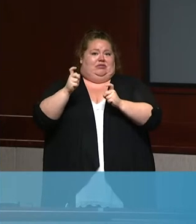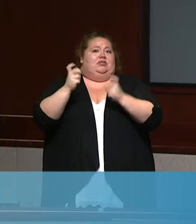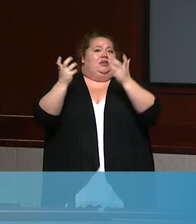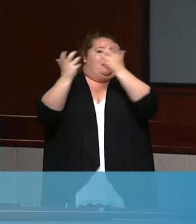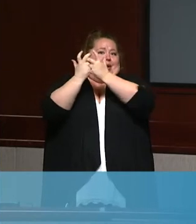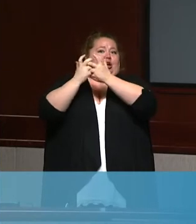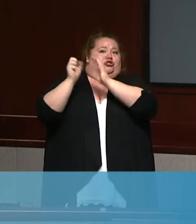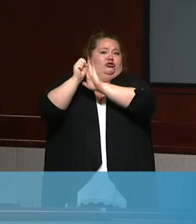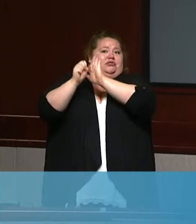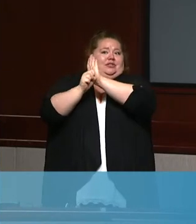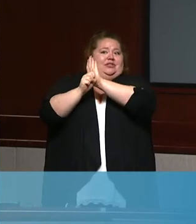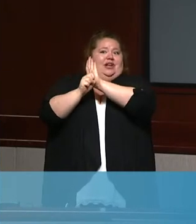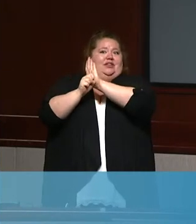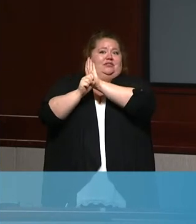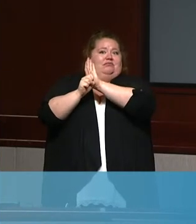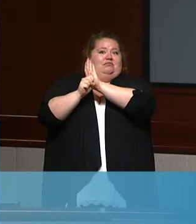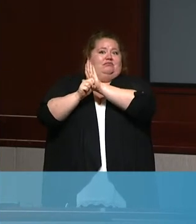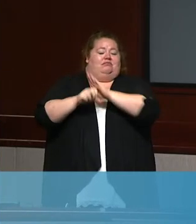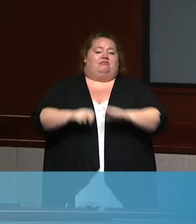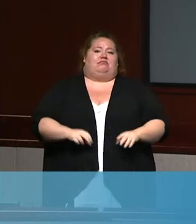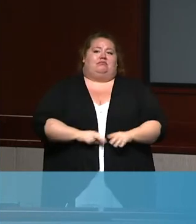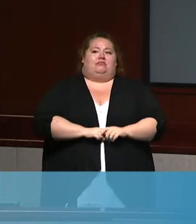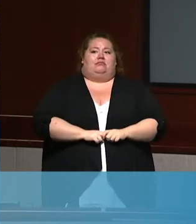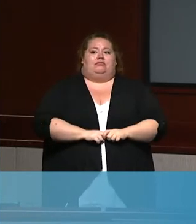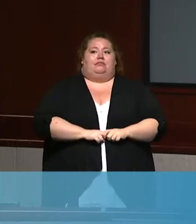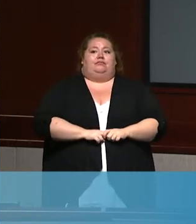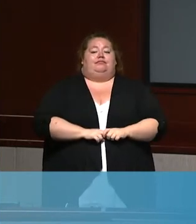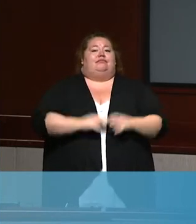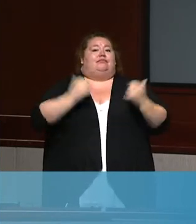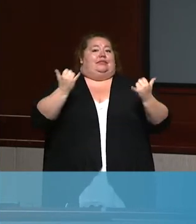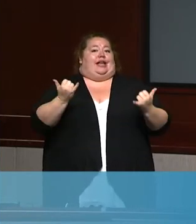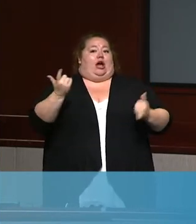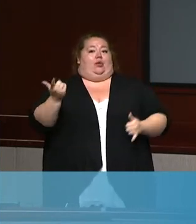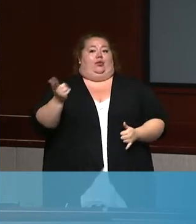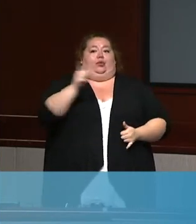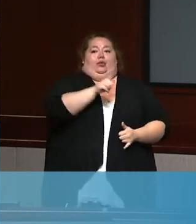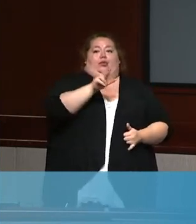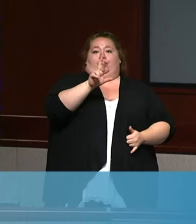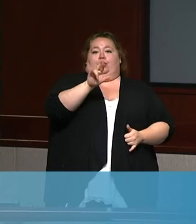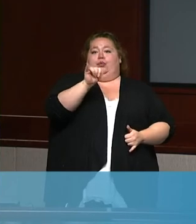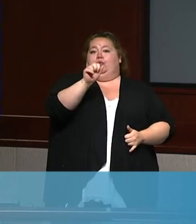case rate. With that, I'm going to turn it back over to Ryan.